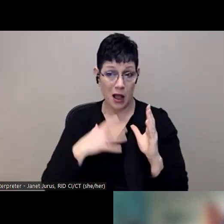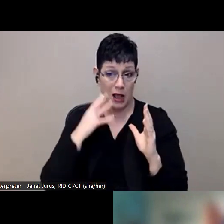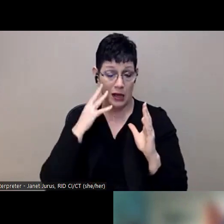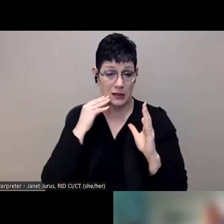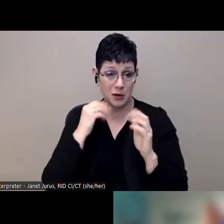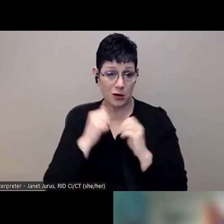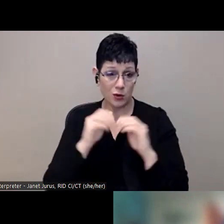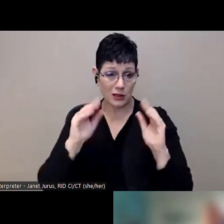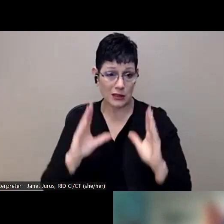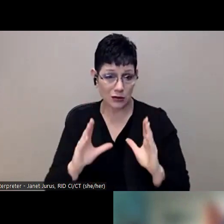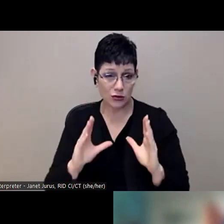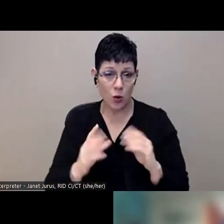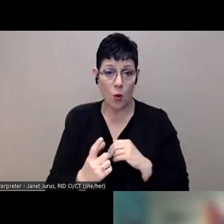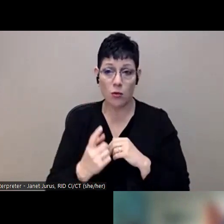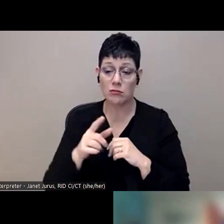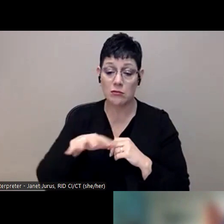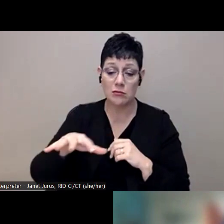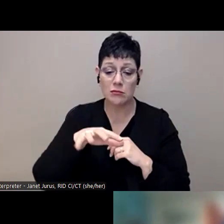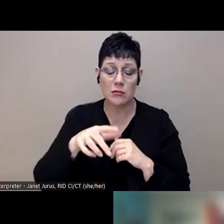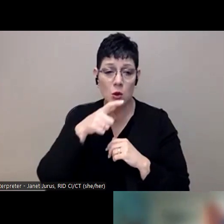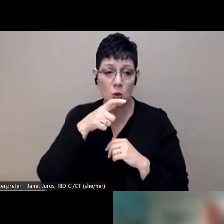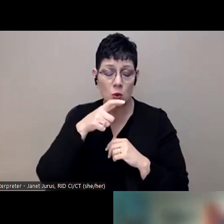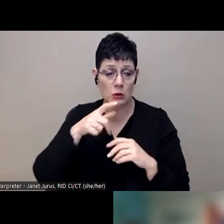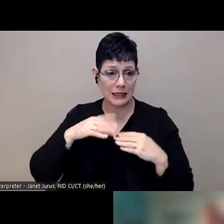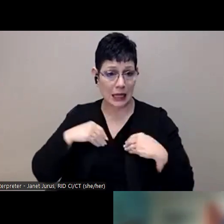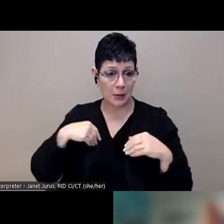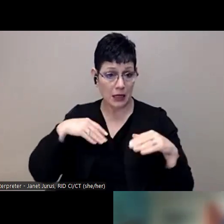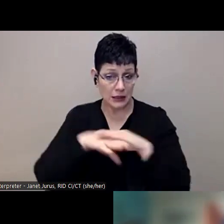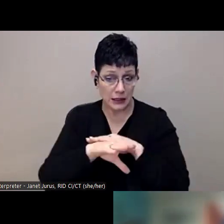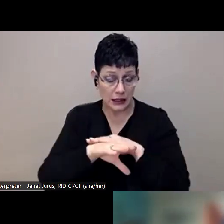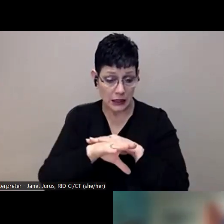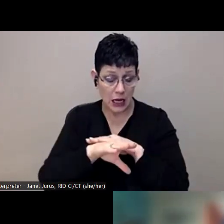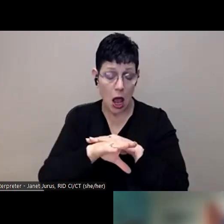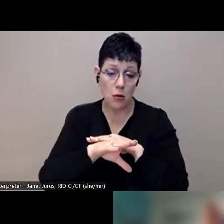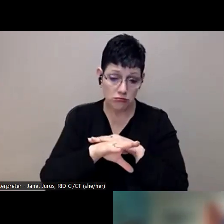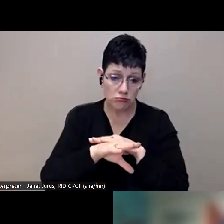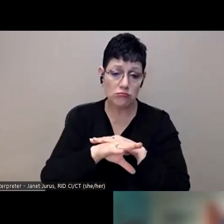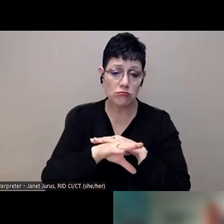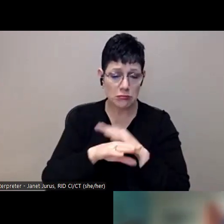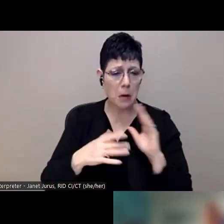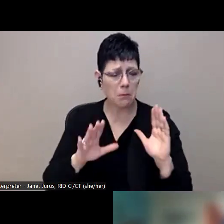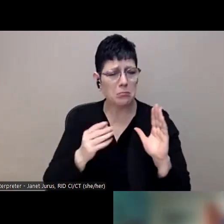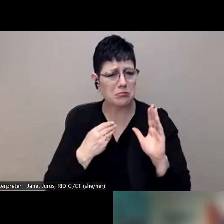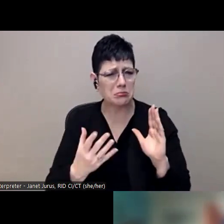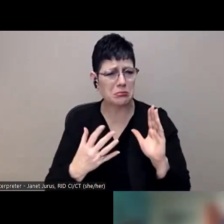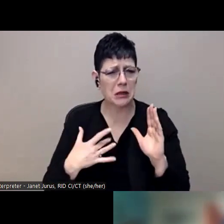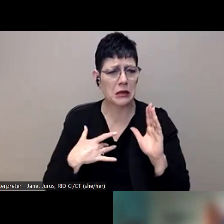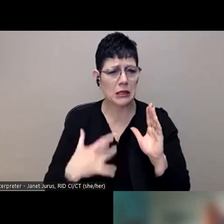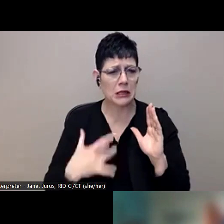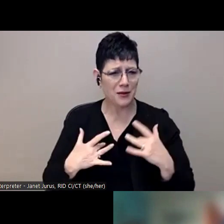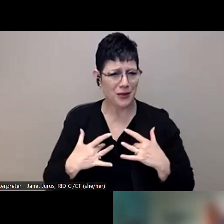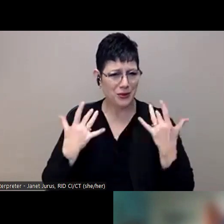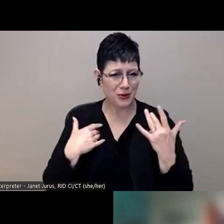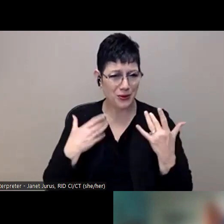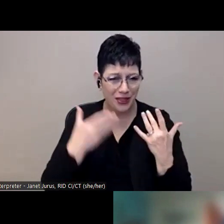with teachers, the ones who do have us in there are genuine or, tend to be very excited to have